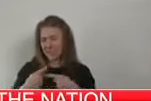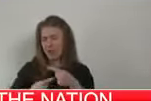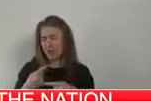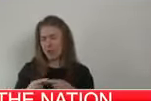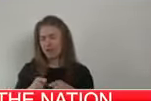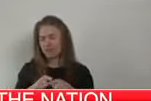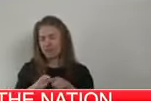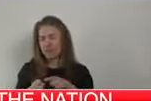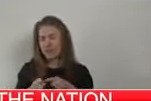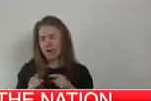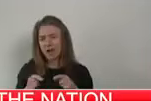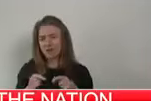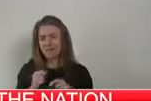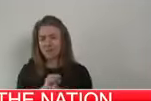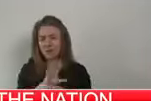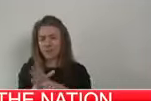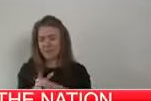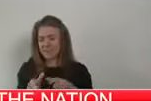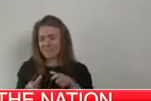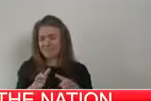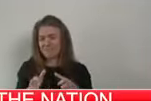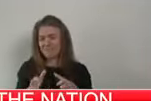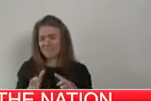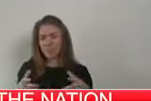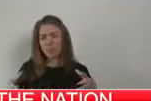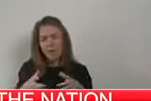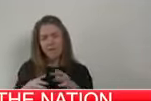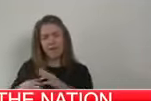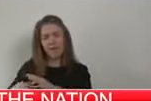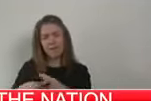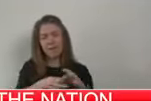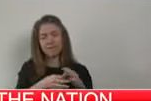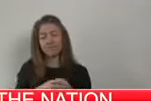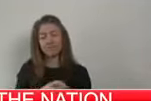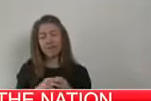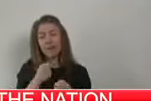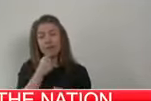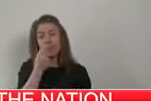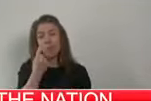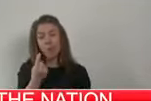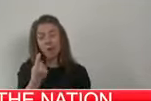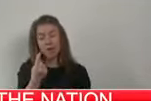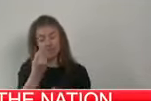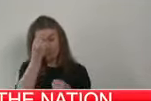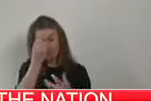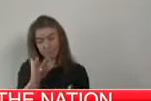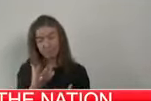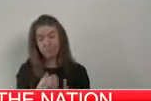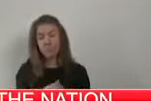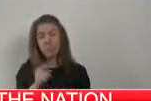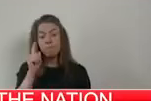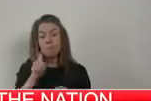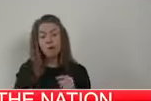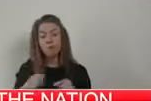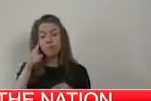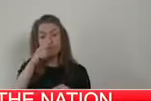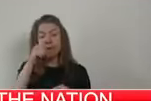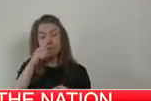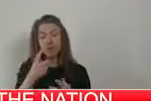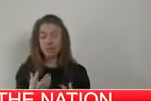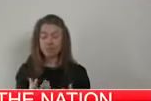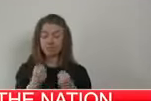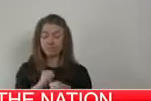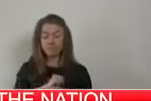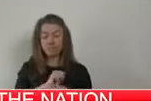together. The first really important thing to remember is that the vast majority of people who will ever have COVID